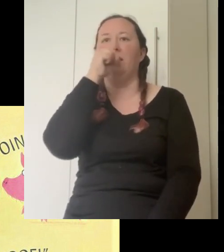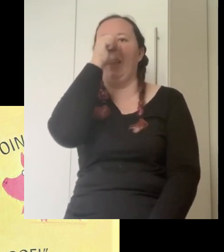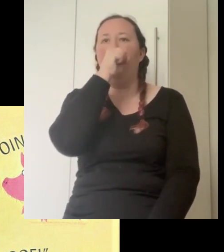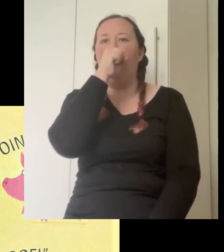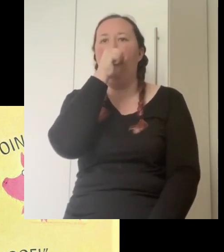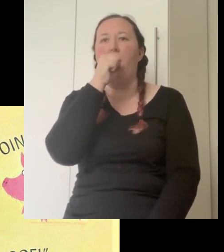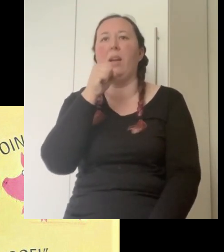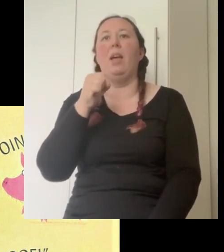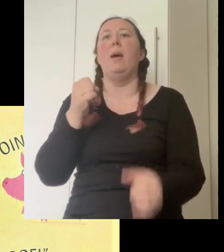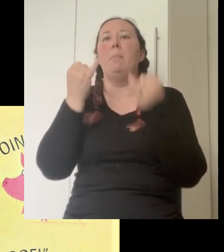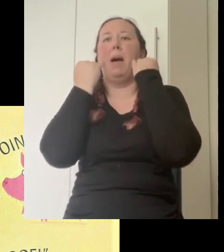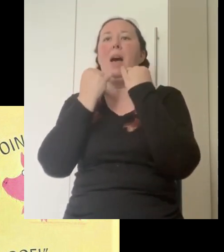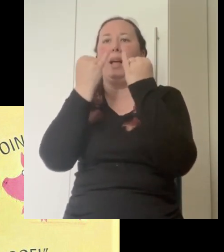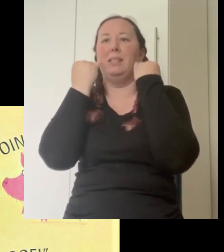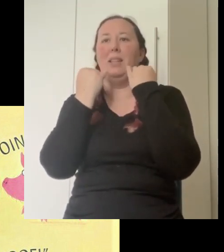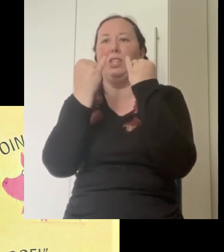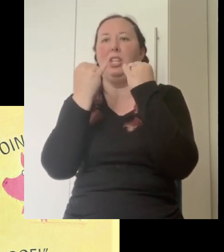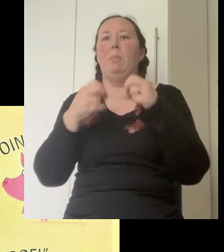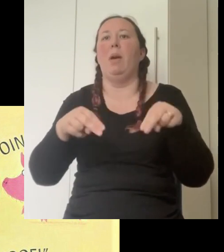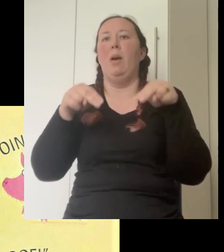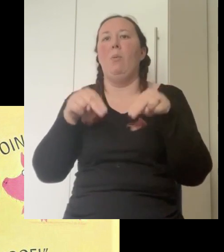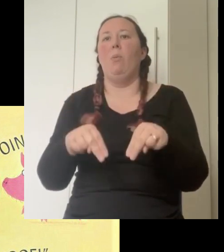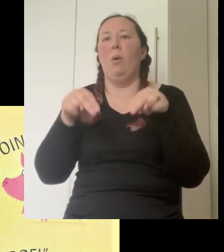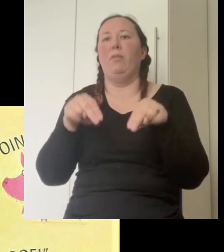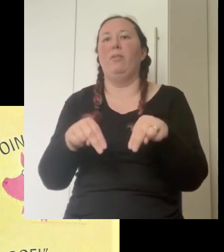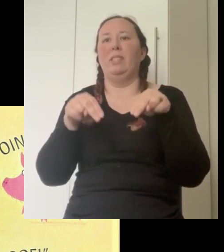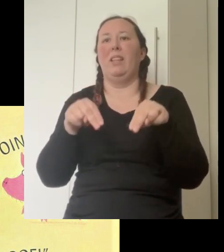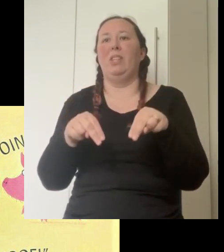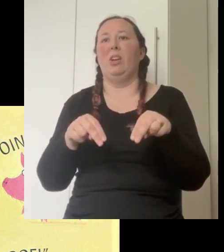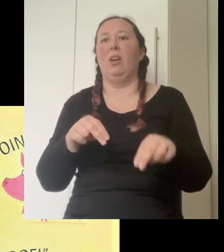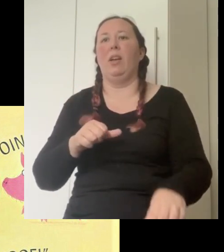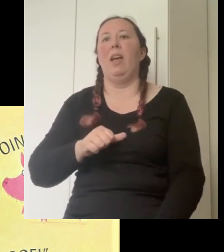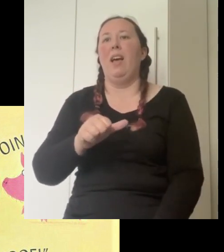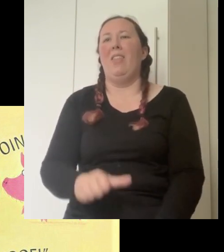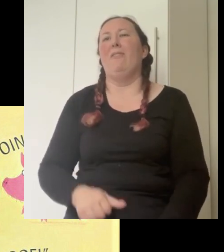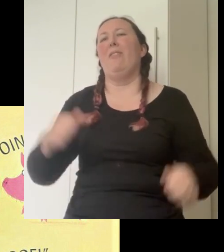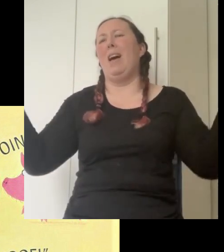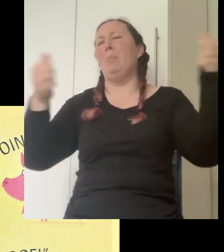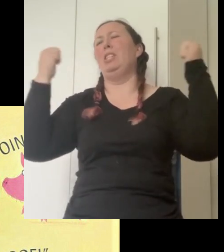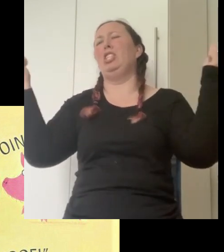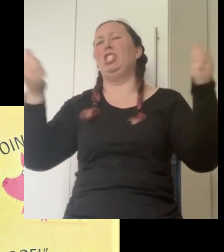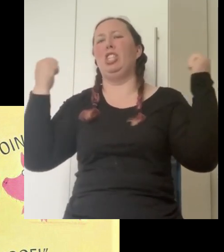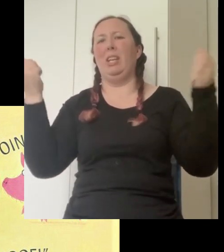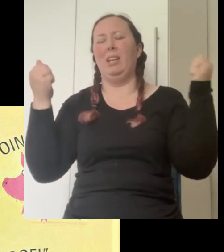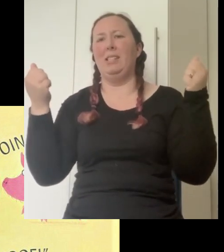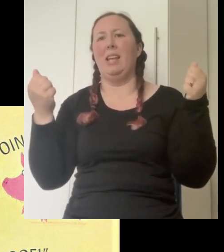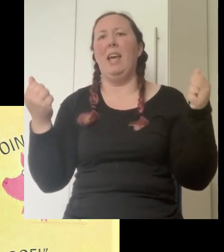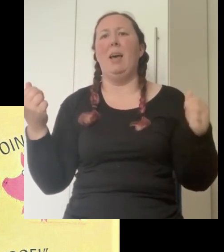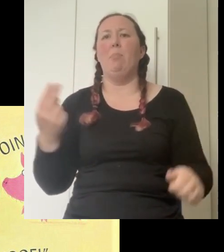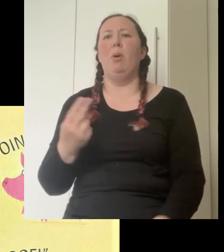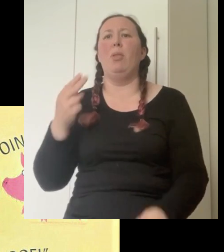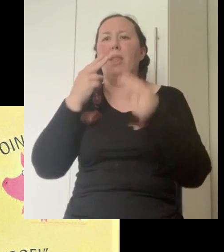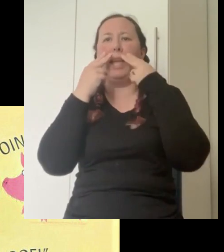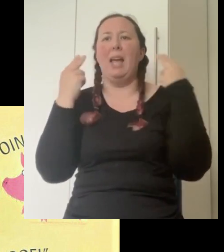oink said the hog bah said the sheep wolf said the dog and the farmer cheered